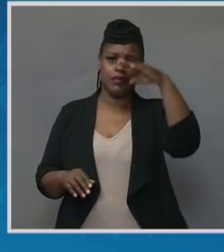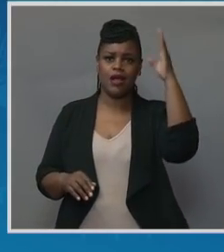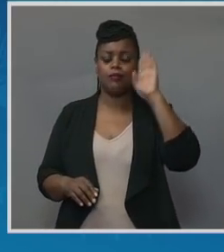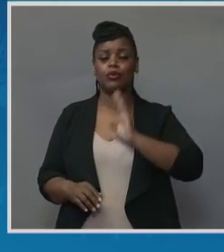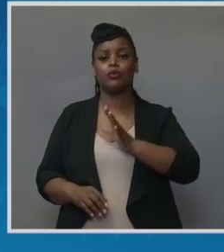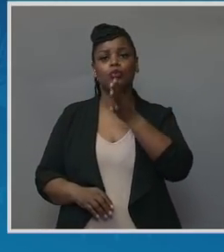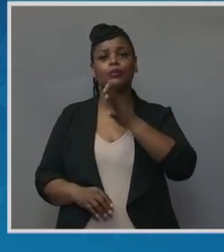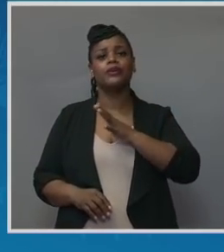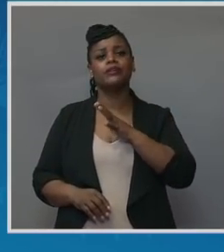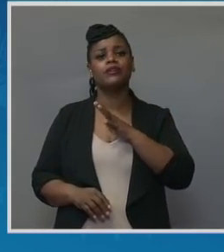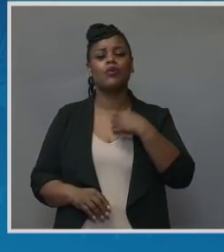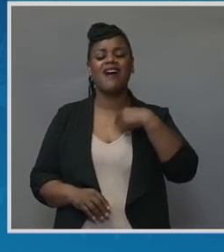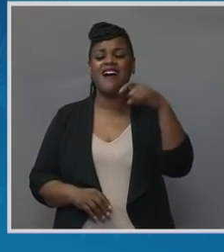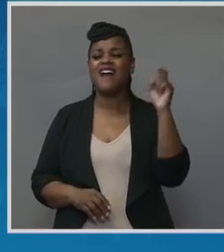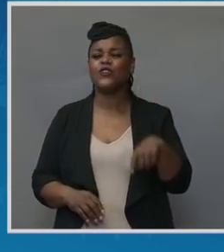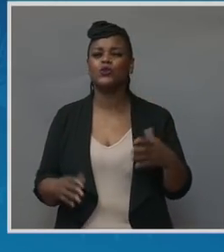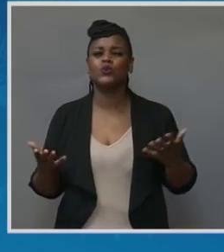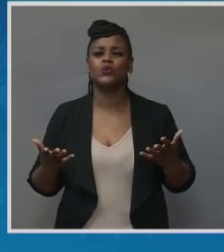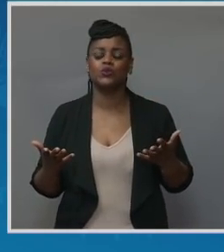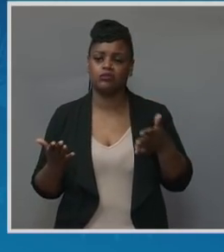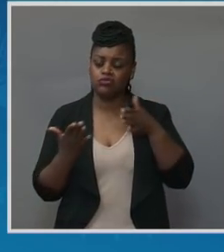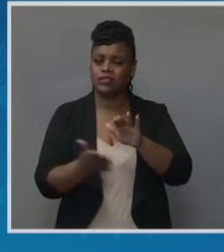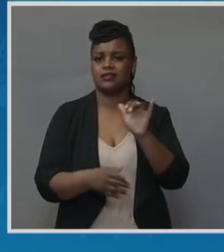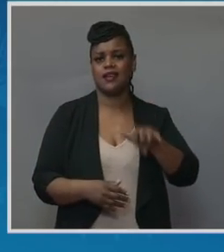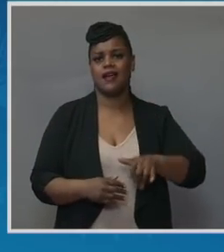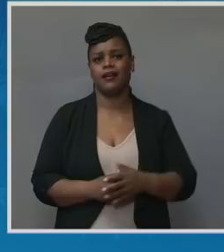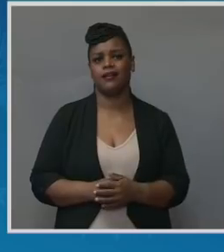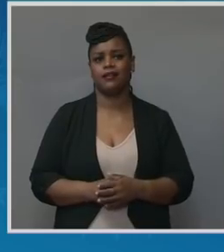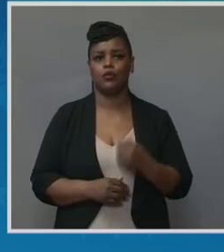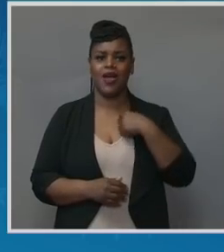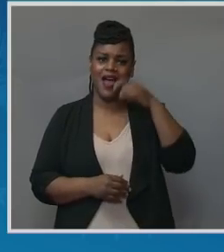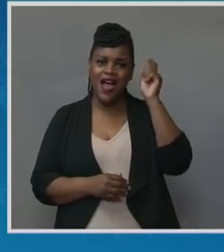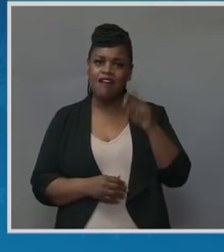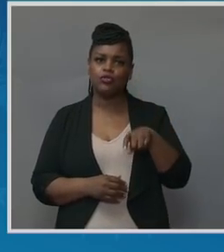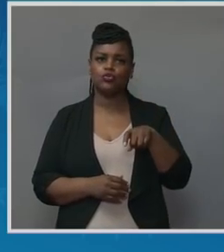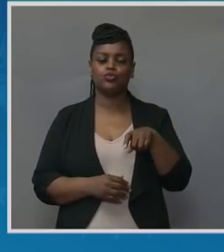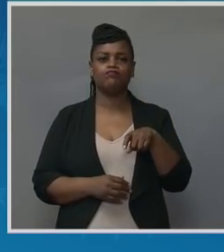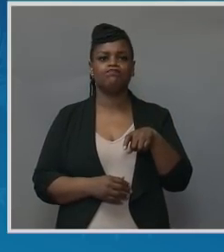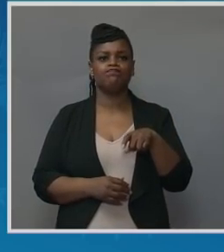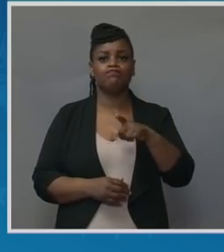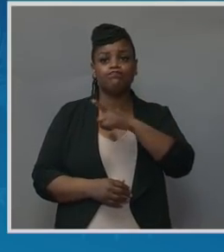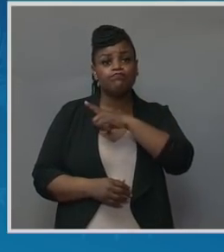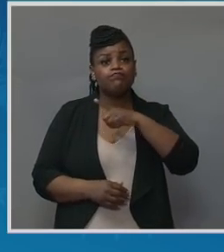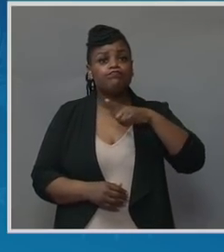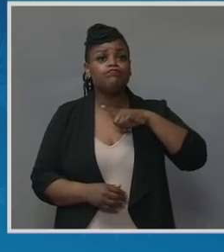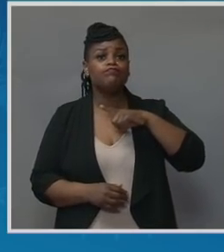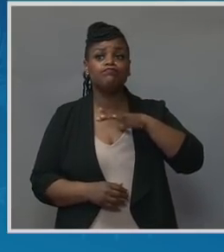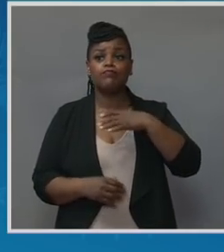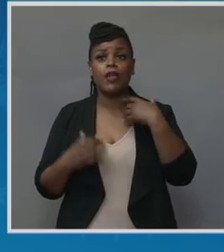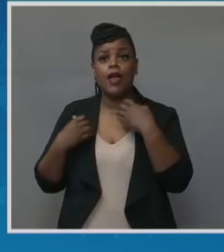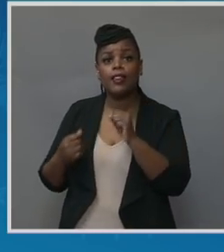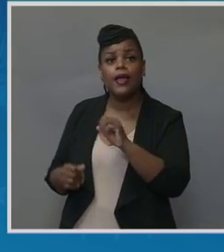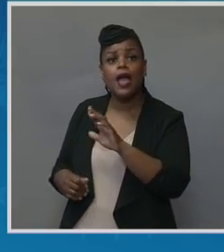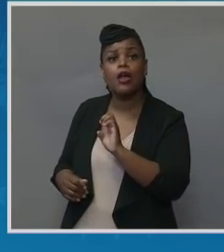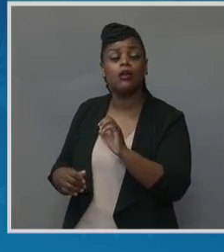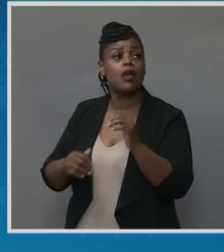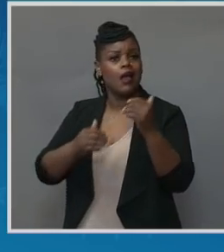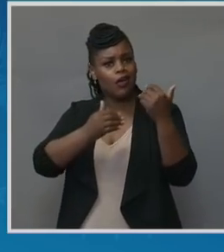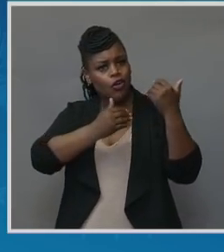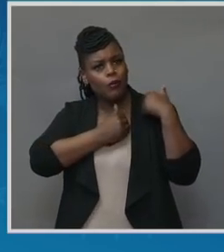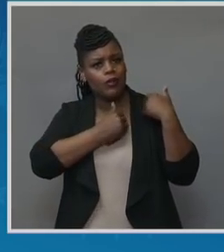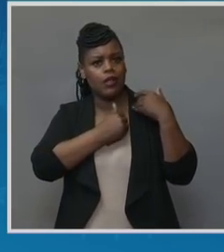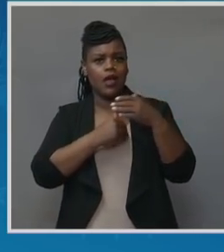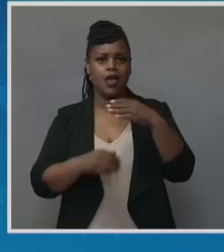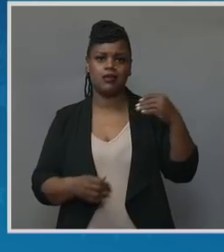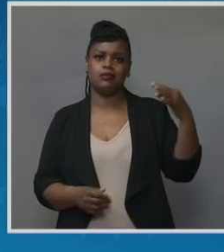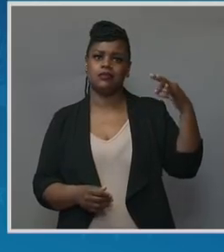on this stage. We have to look at the legislation, the health care, accountability, and incentives and rewards and adherence to those